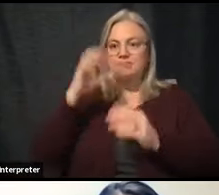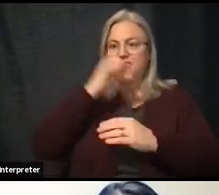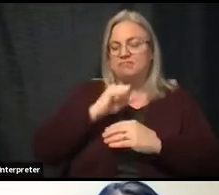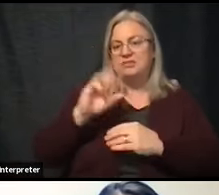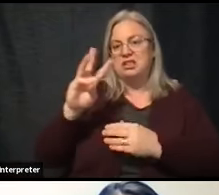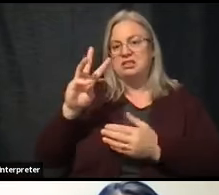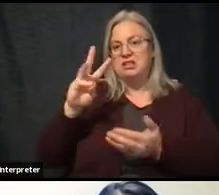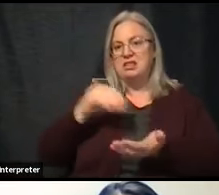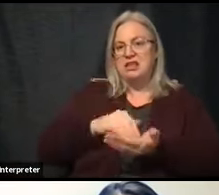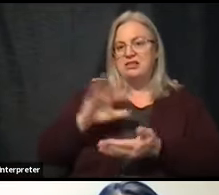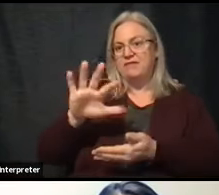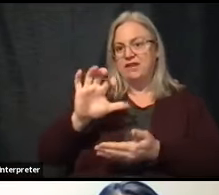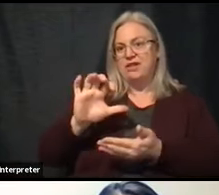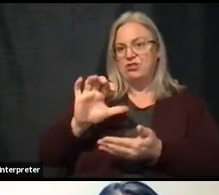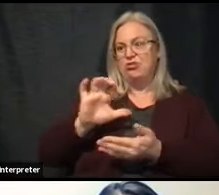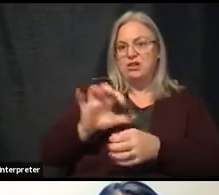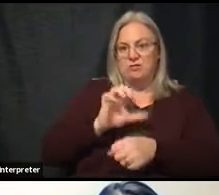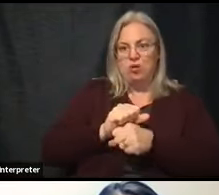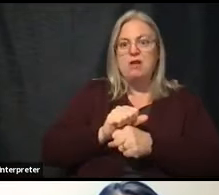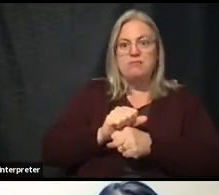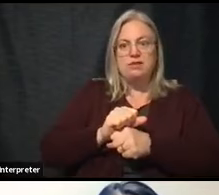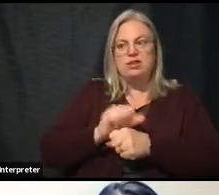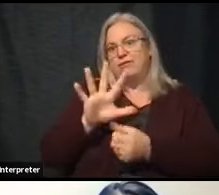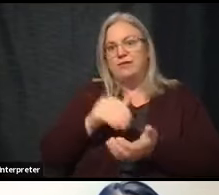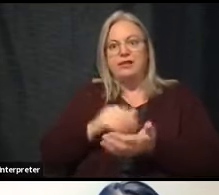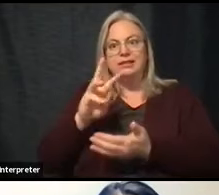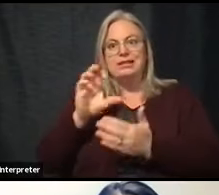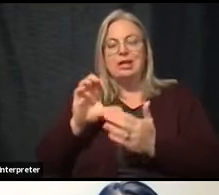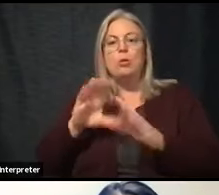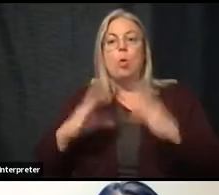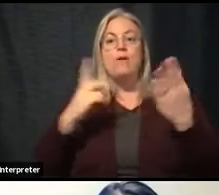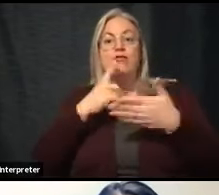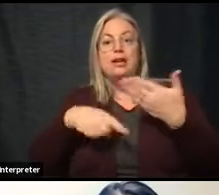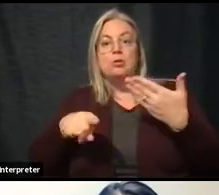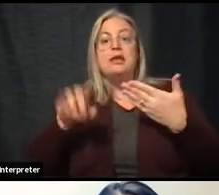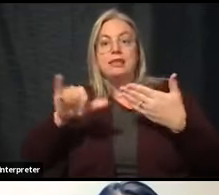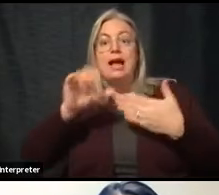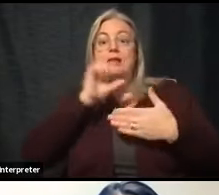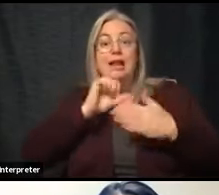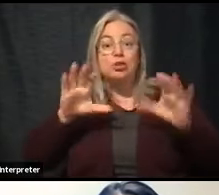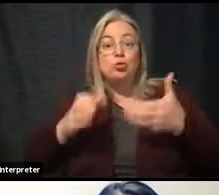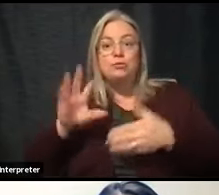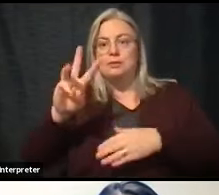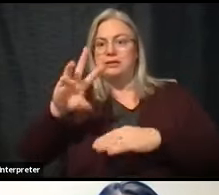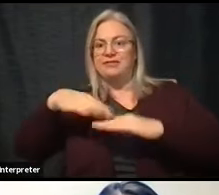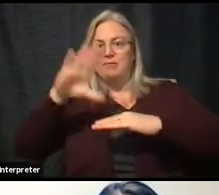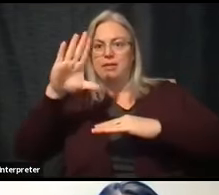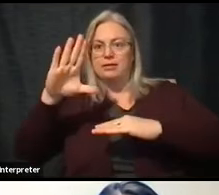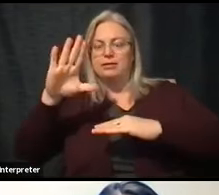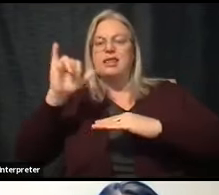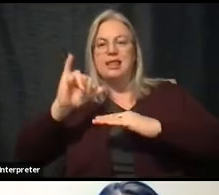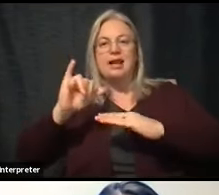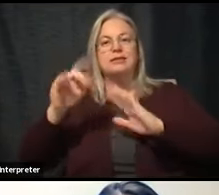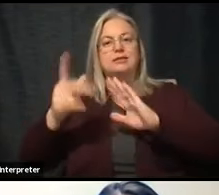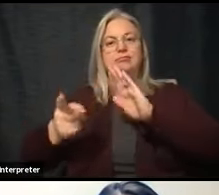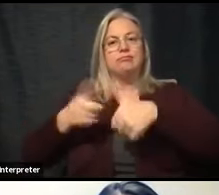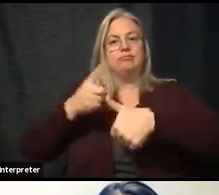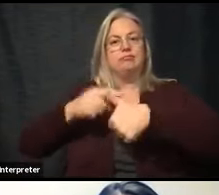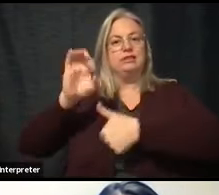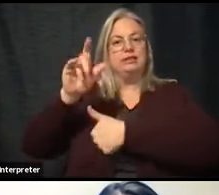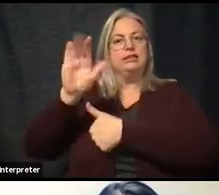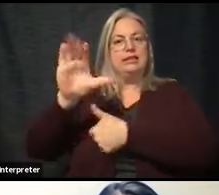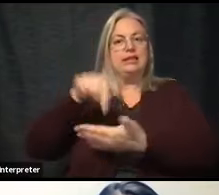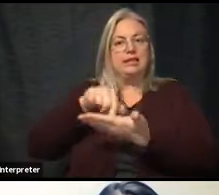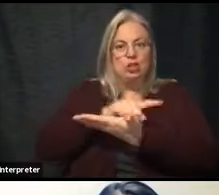appointments that we are opening up for next week is 65 plus. That's the primary clinic that we are running this week, next week,